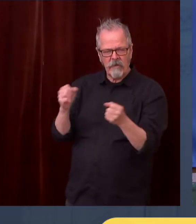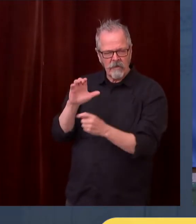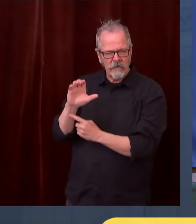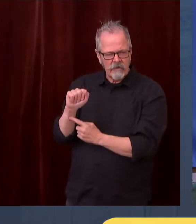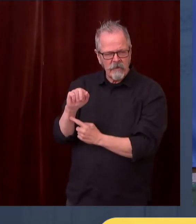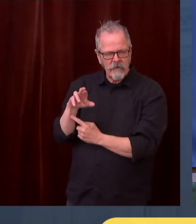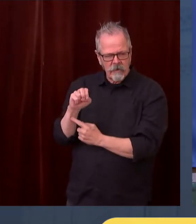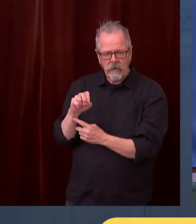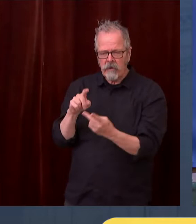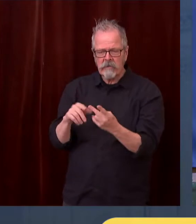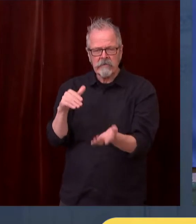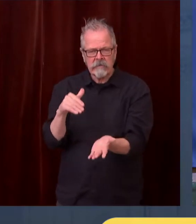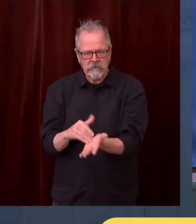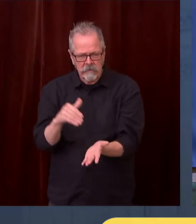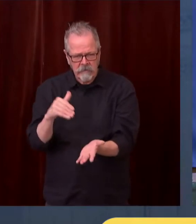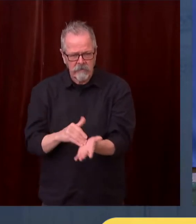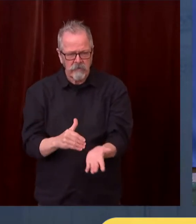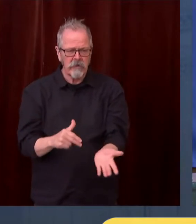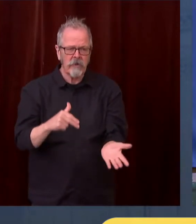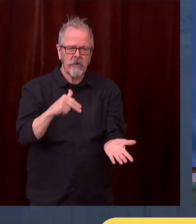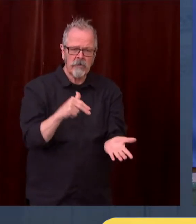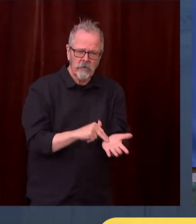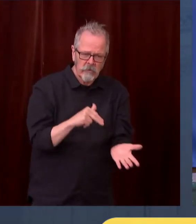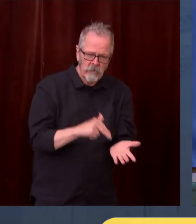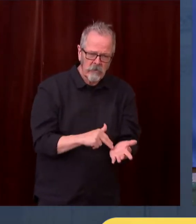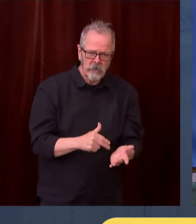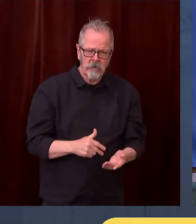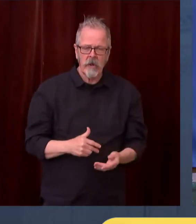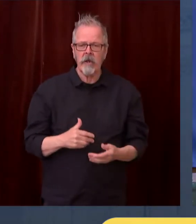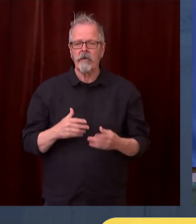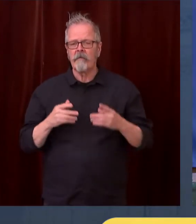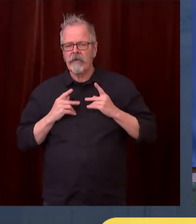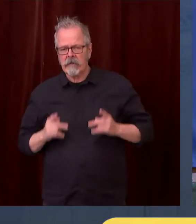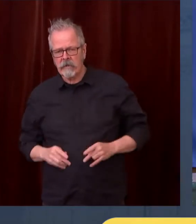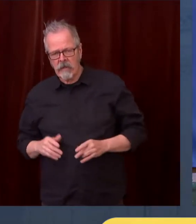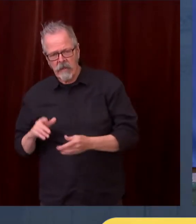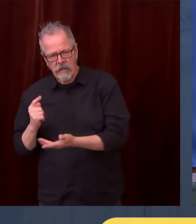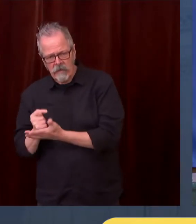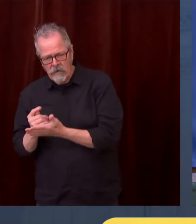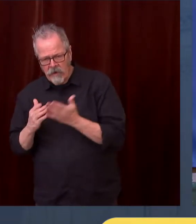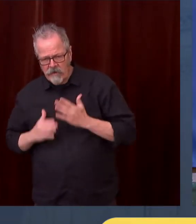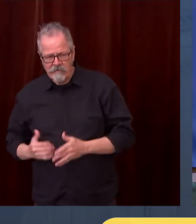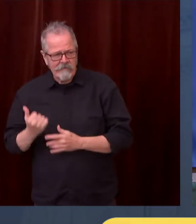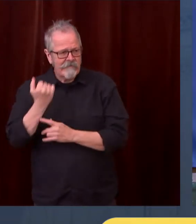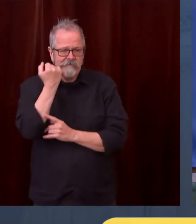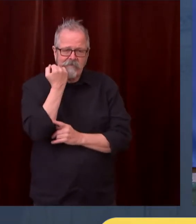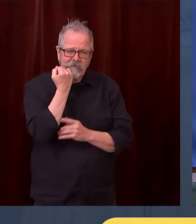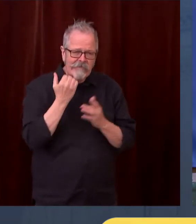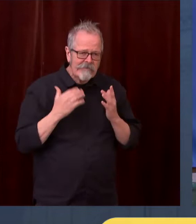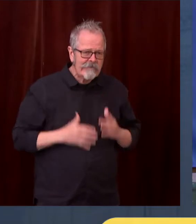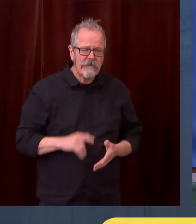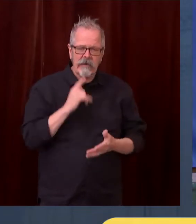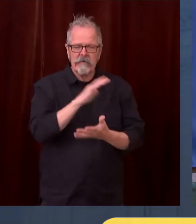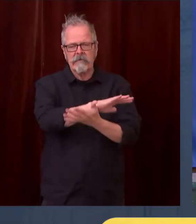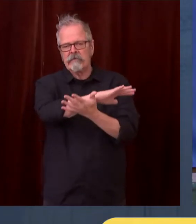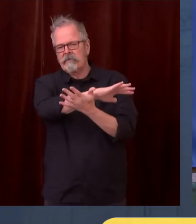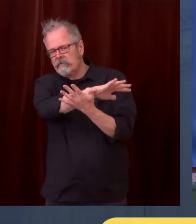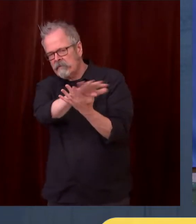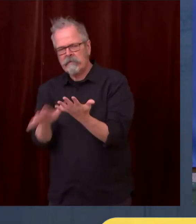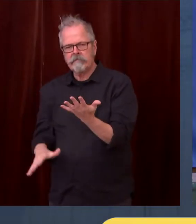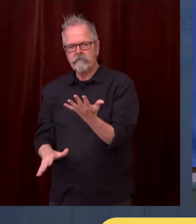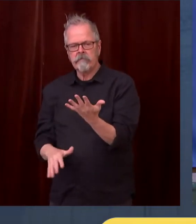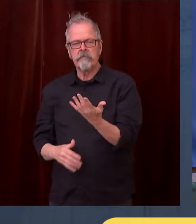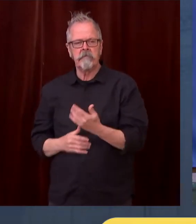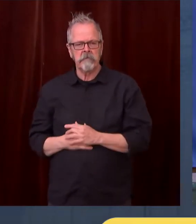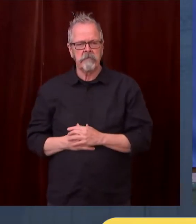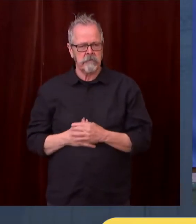nurses, physical therapists, dentists, dental hygienists, chiropractors. And this morning I had a meeting with